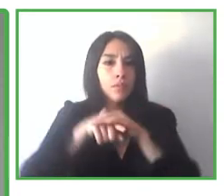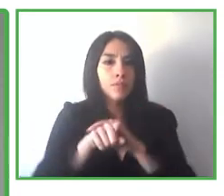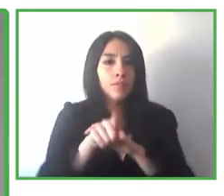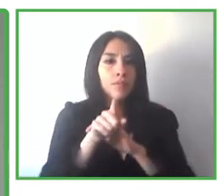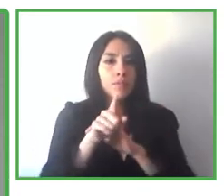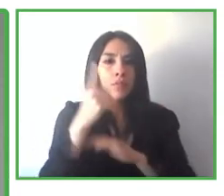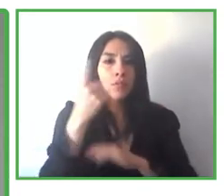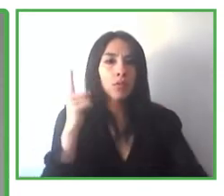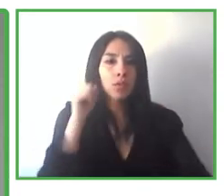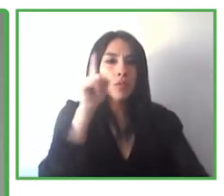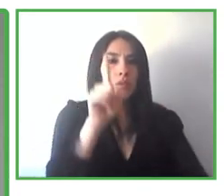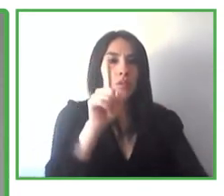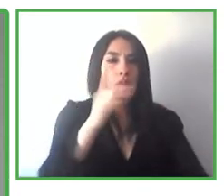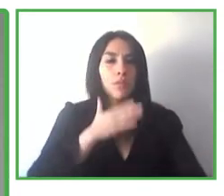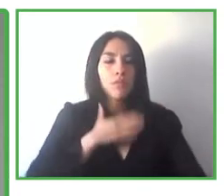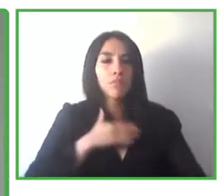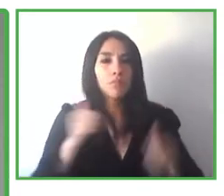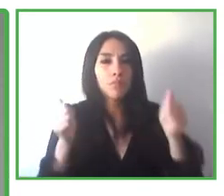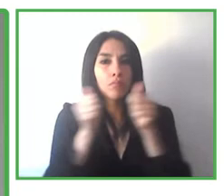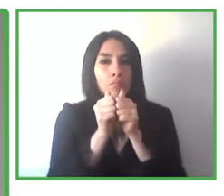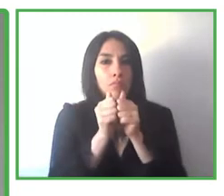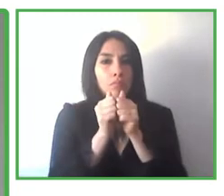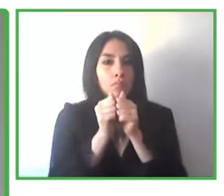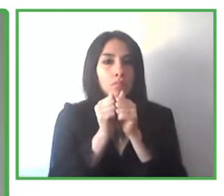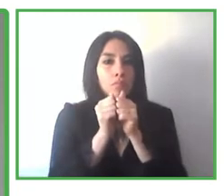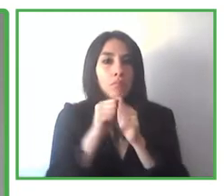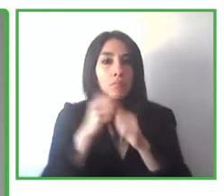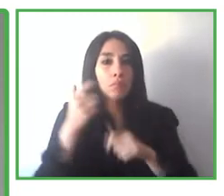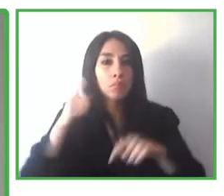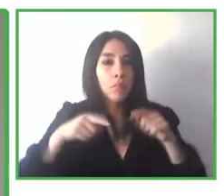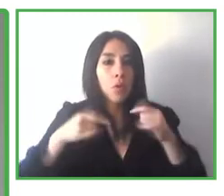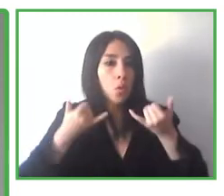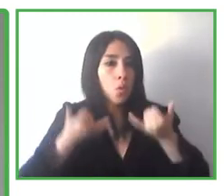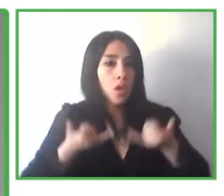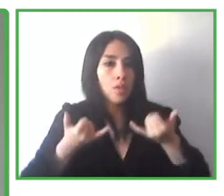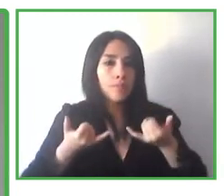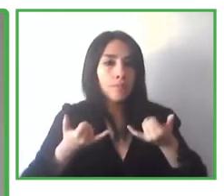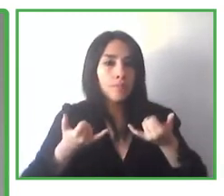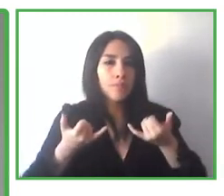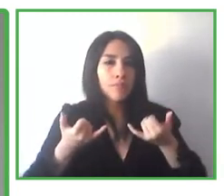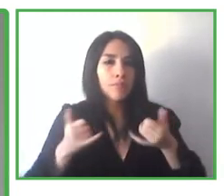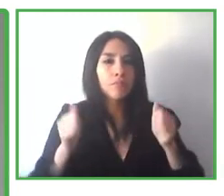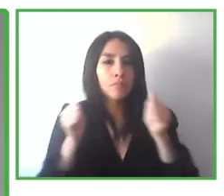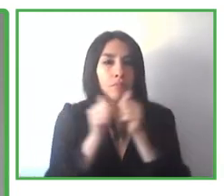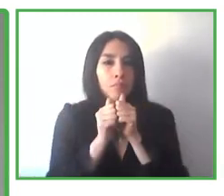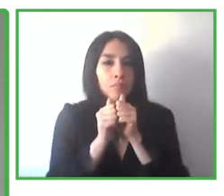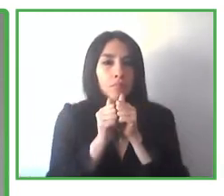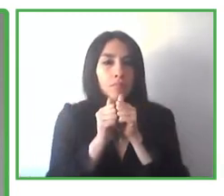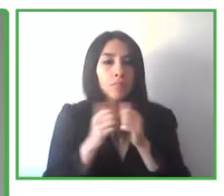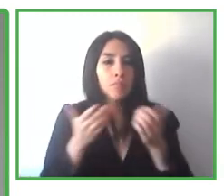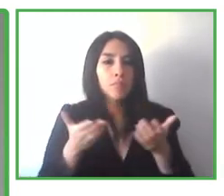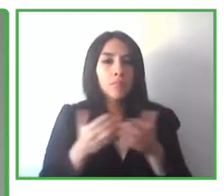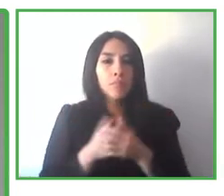colleagues and the members of the panel that are joining us today in this session.